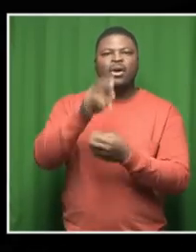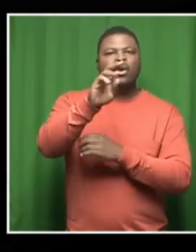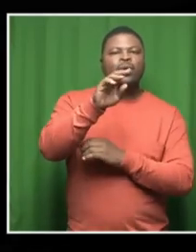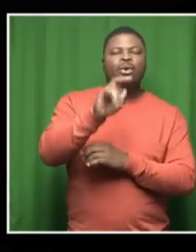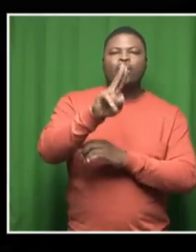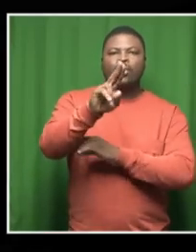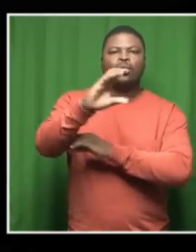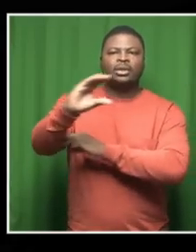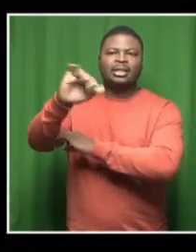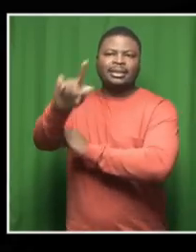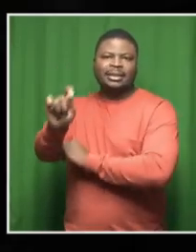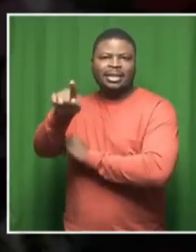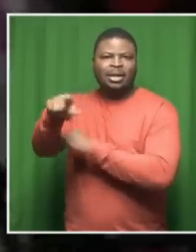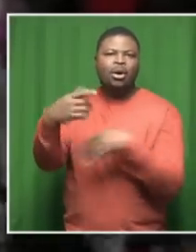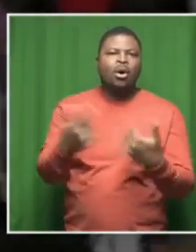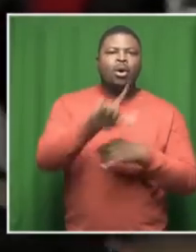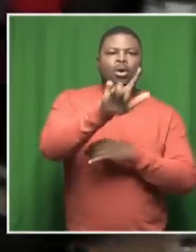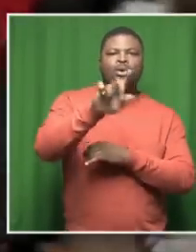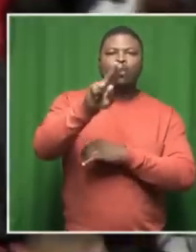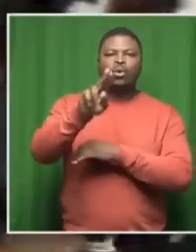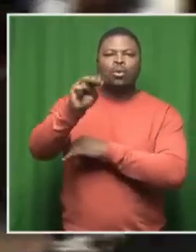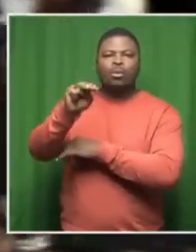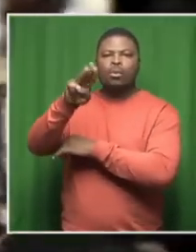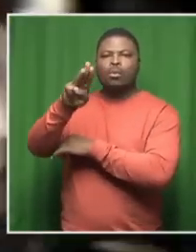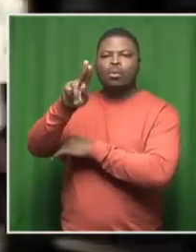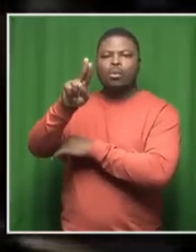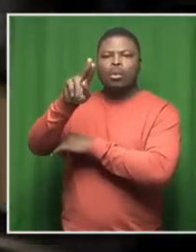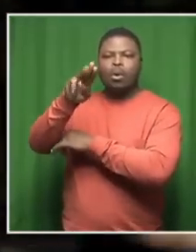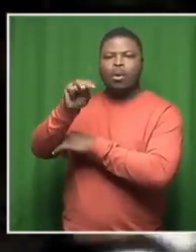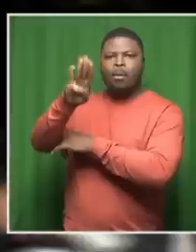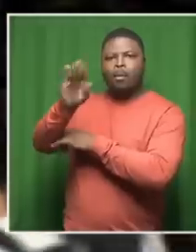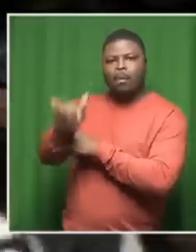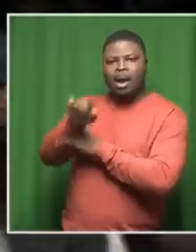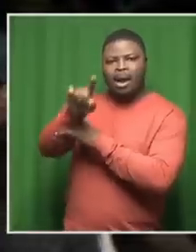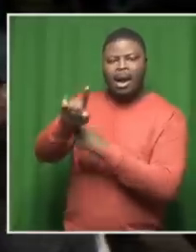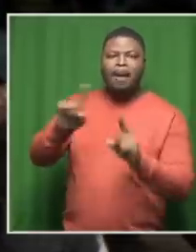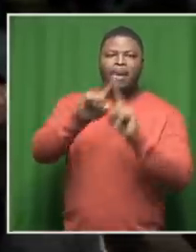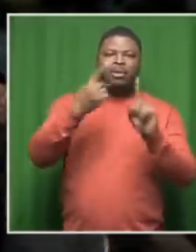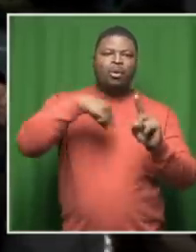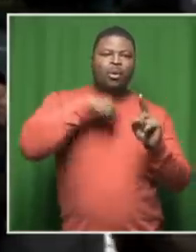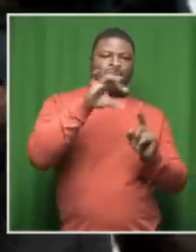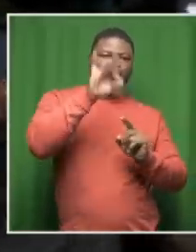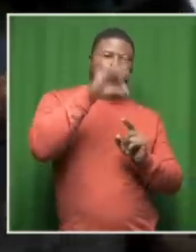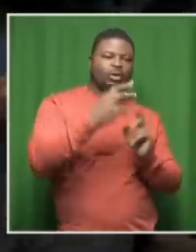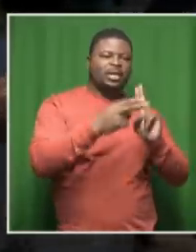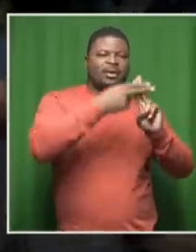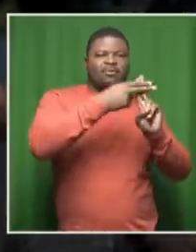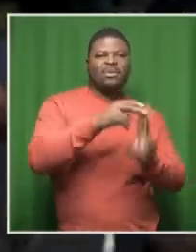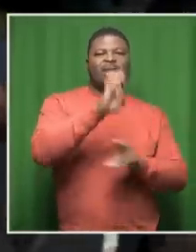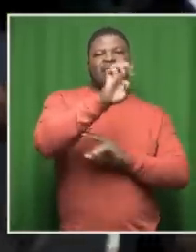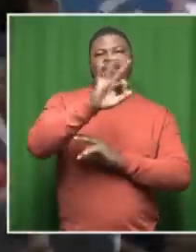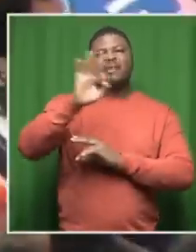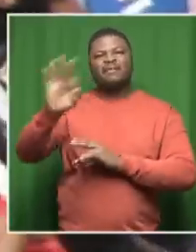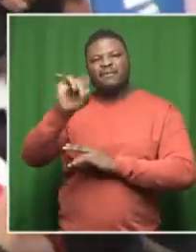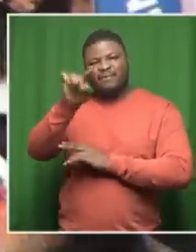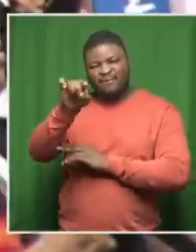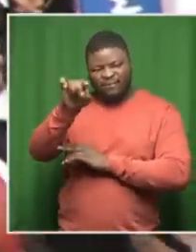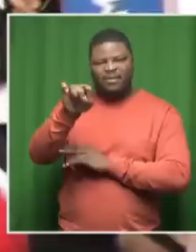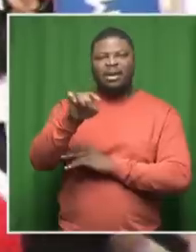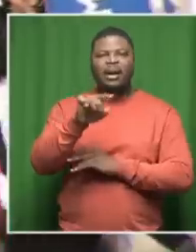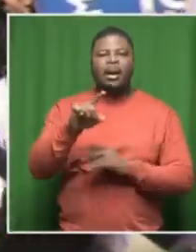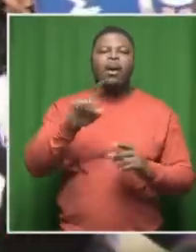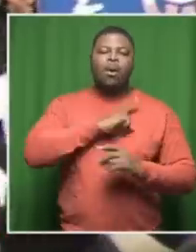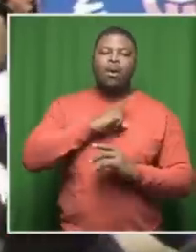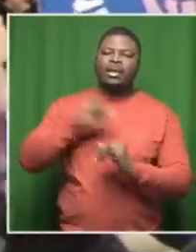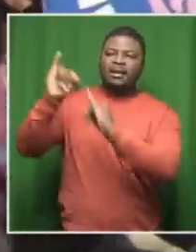it's um there's not the eff we we just chose the eff because i think that's one is obviously the same trouble but um they had invited